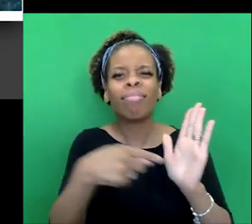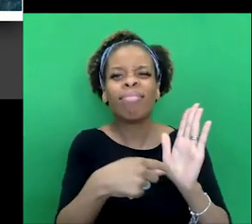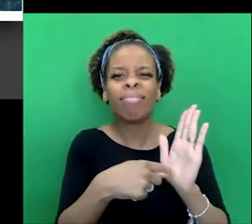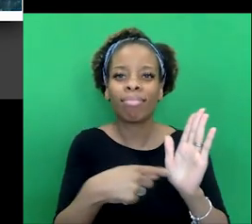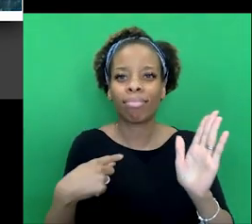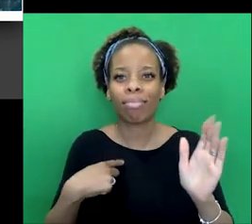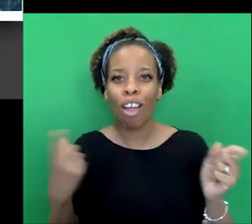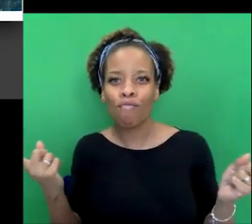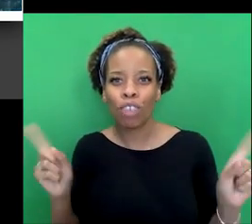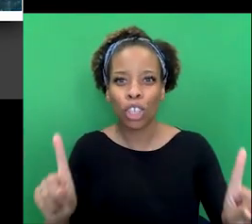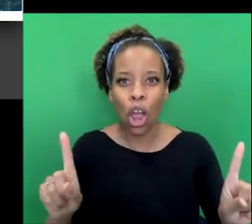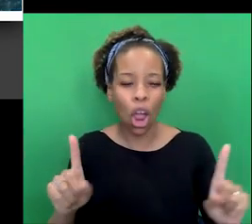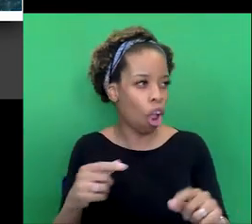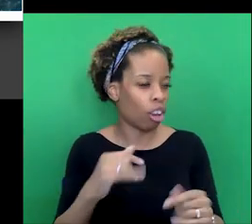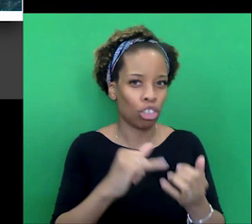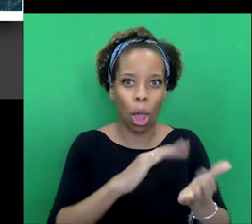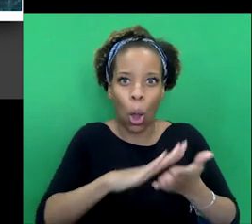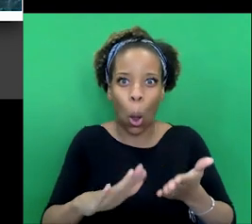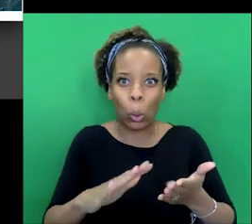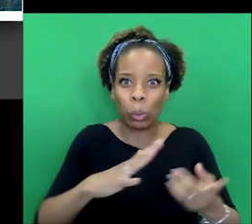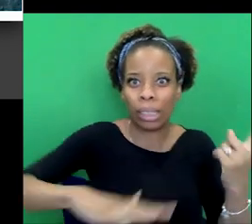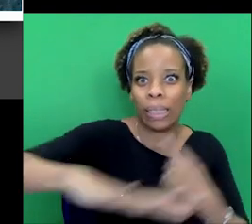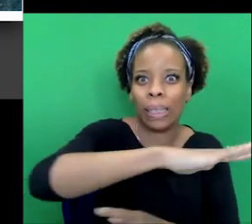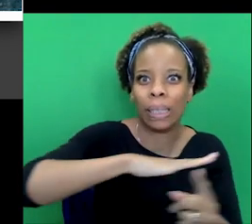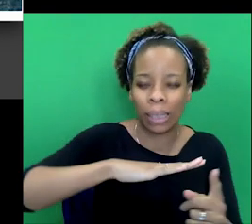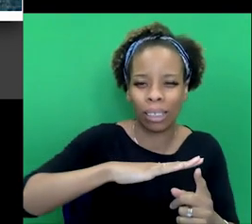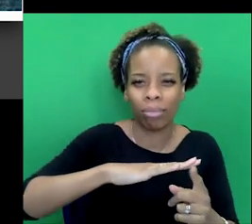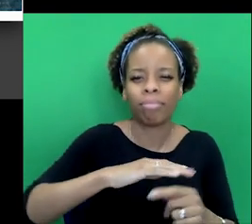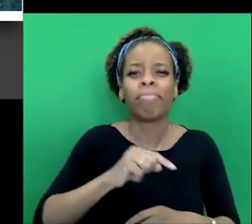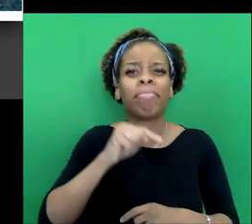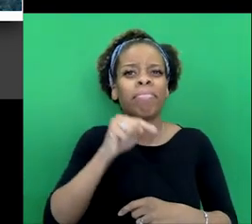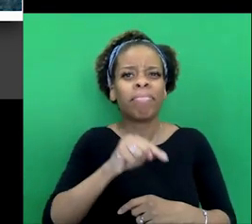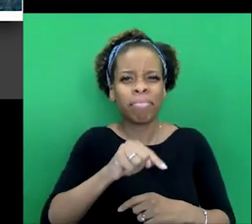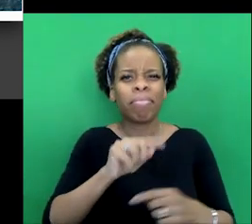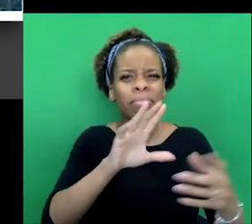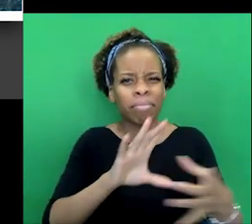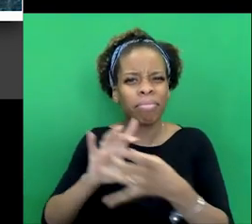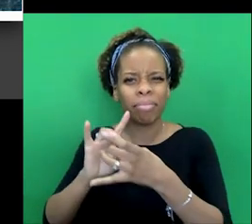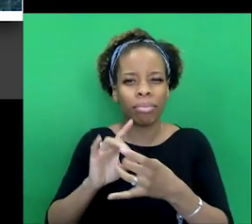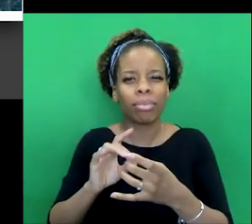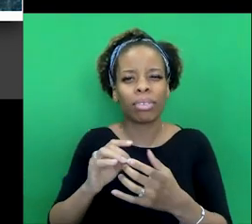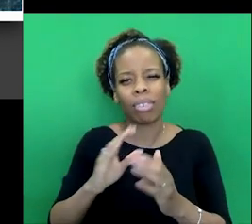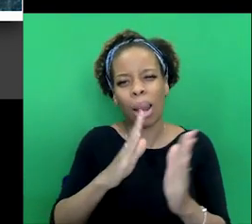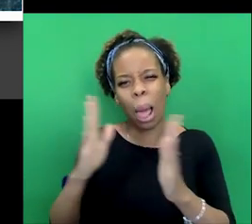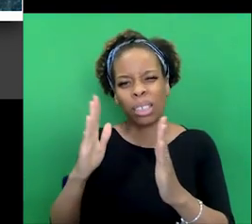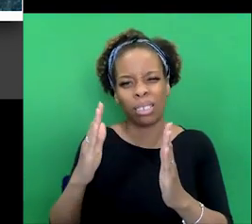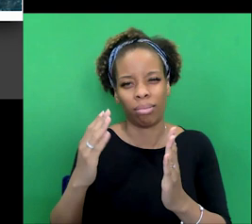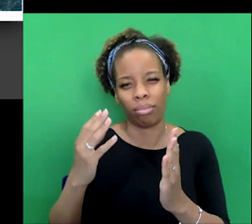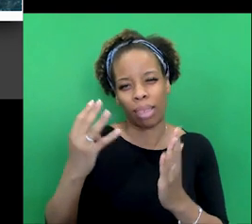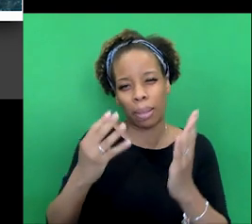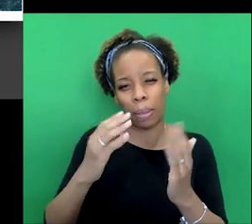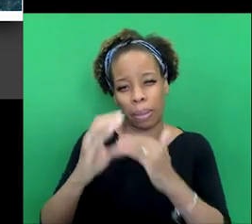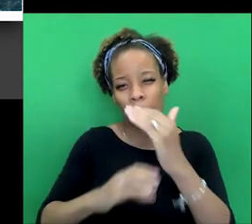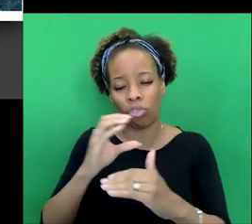Sherlock Holmes, that it is something that harks back to the late 19th century. But Shrobani, can we